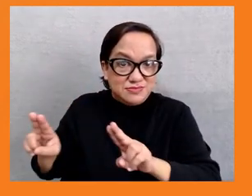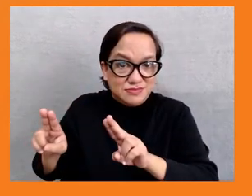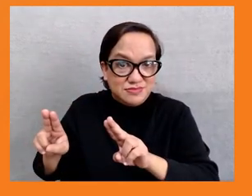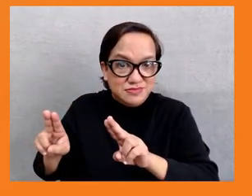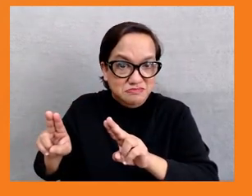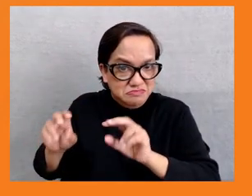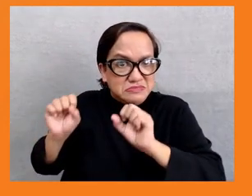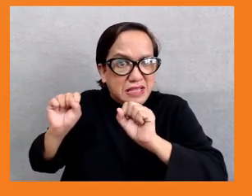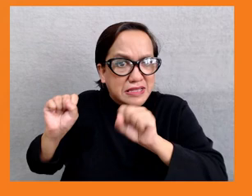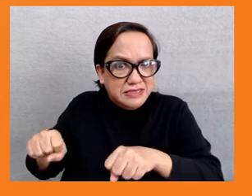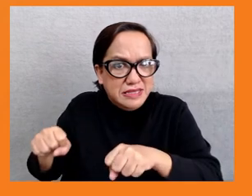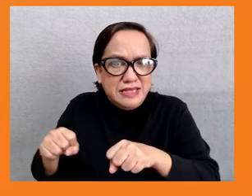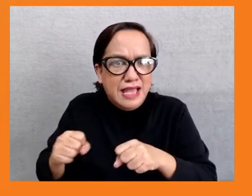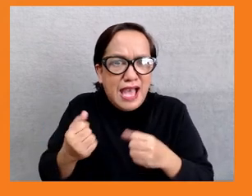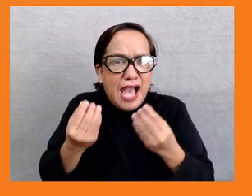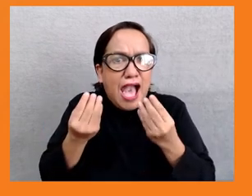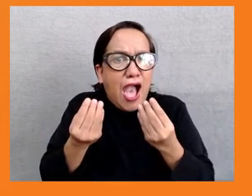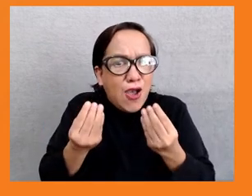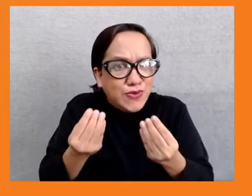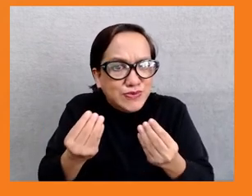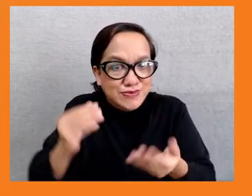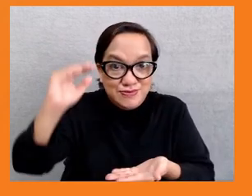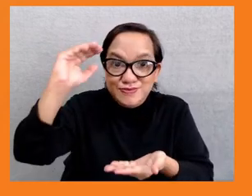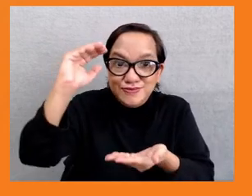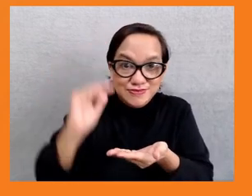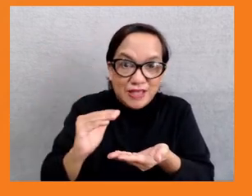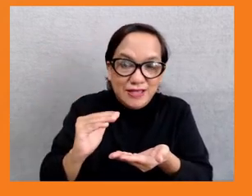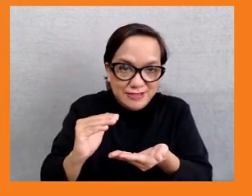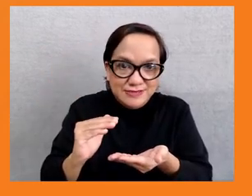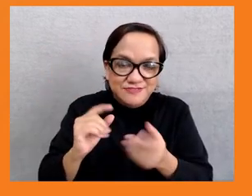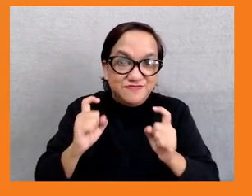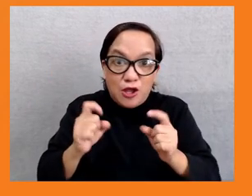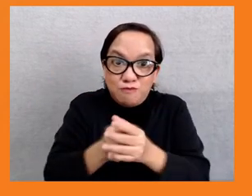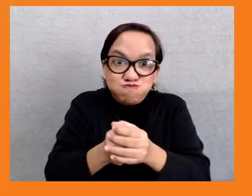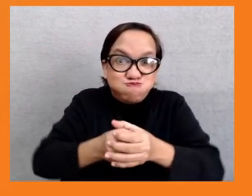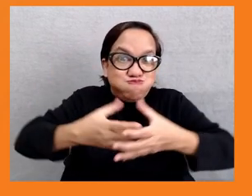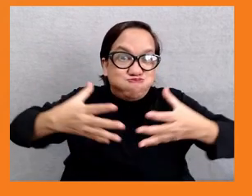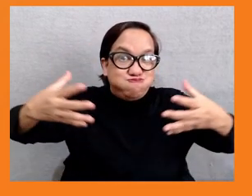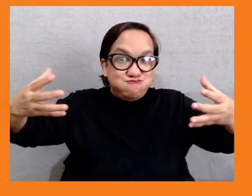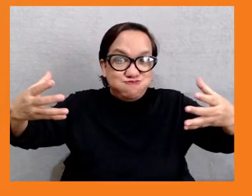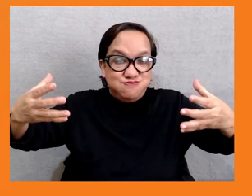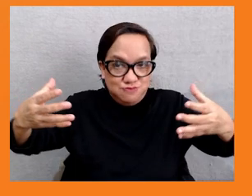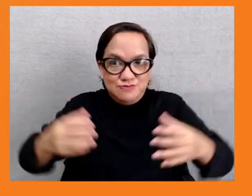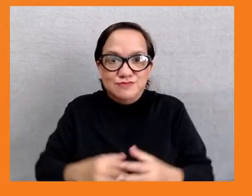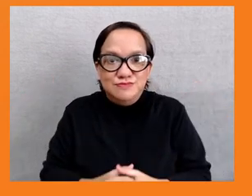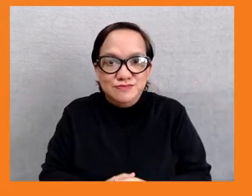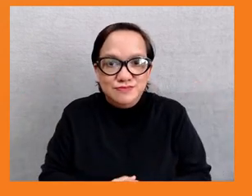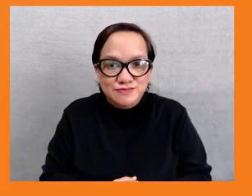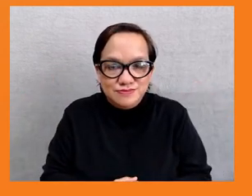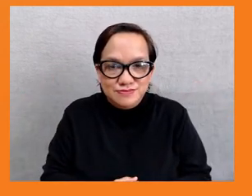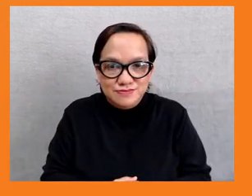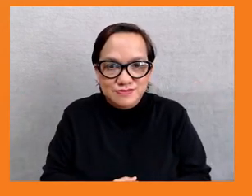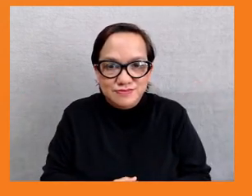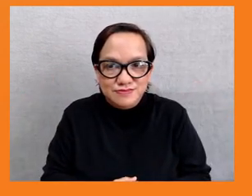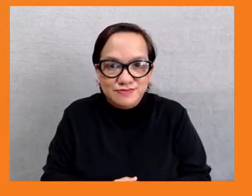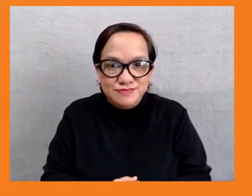and accelerate growth. Next slide, please. Next slide. I want to start by talking just